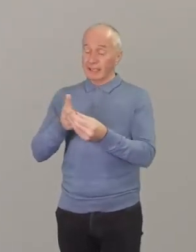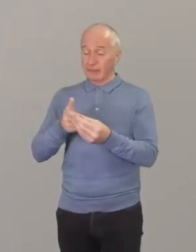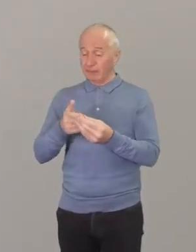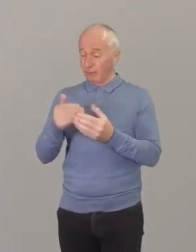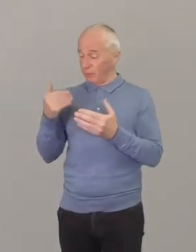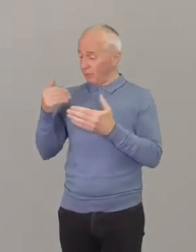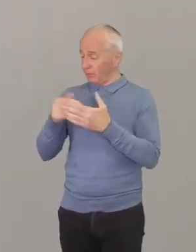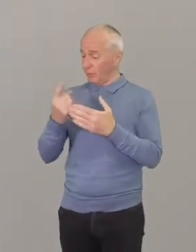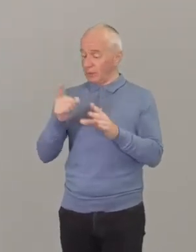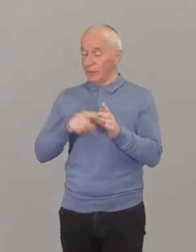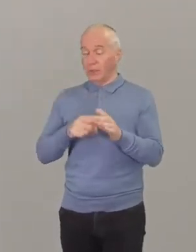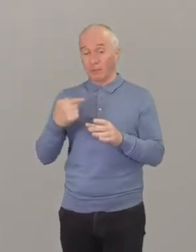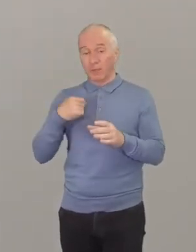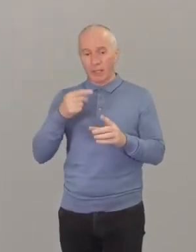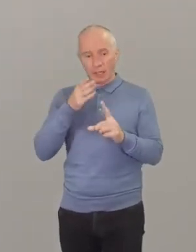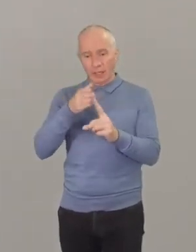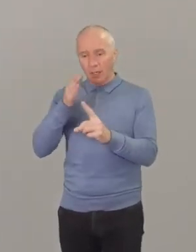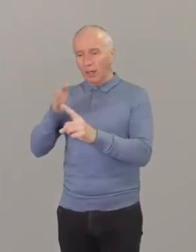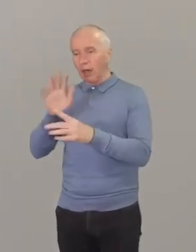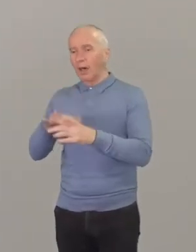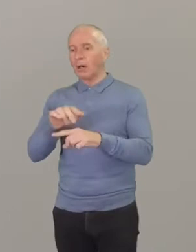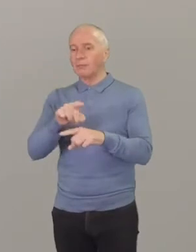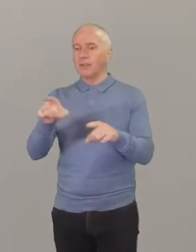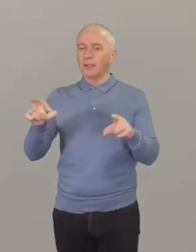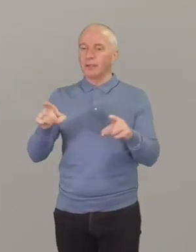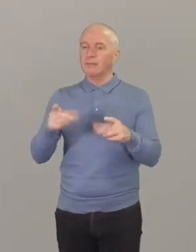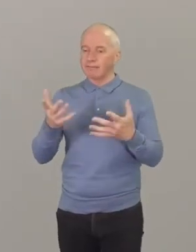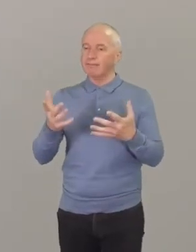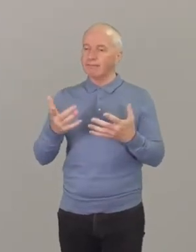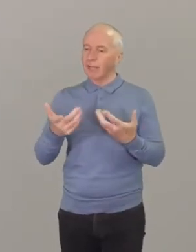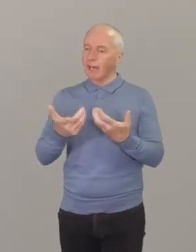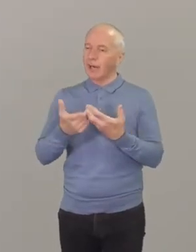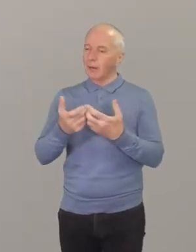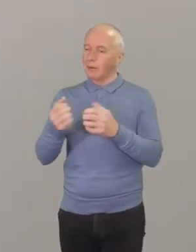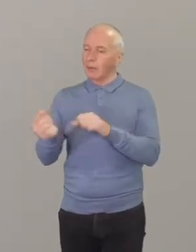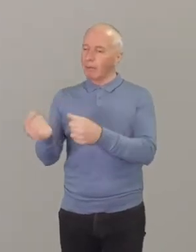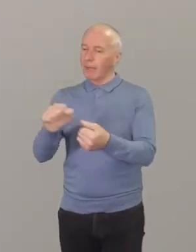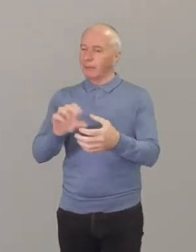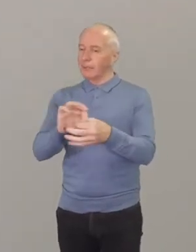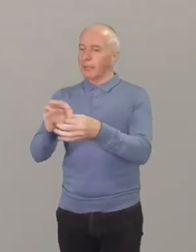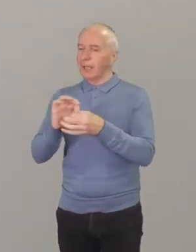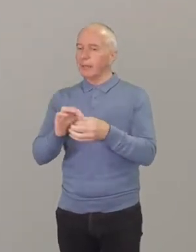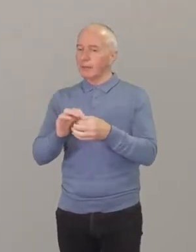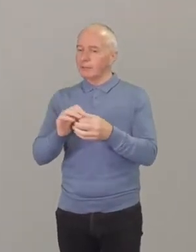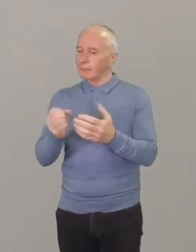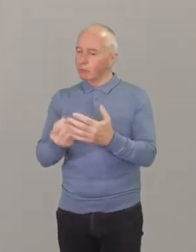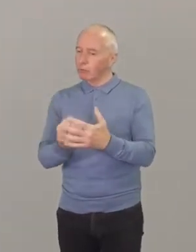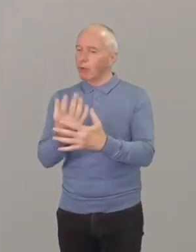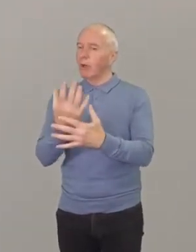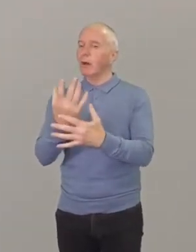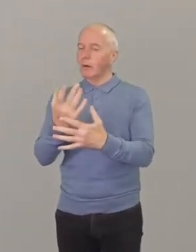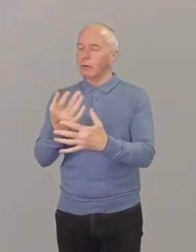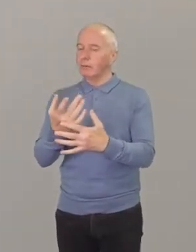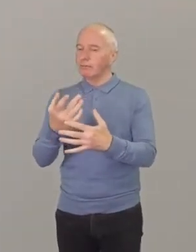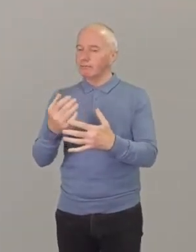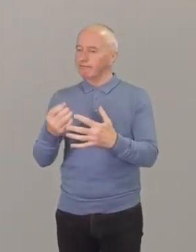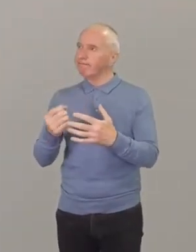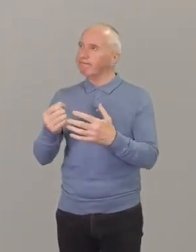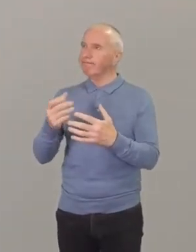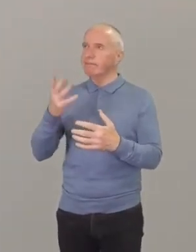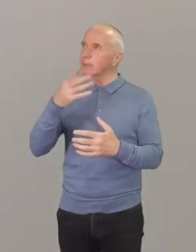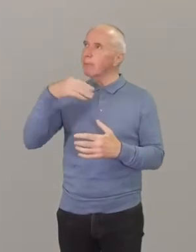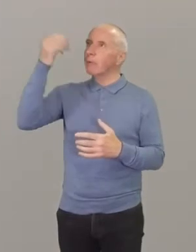definitely is the maturity of Baptists Together as a movement. I have seen a movement that is spiritually